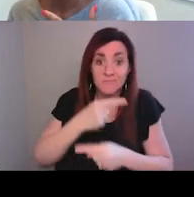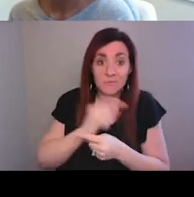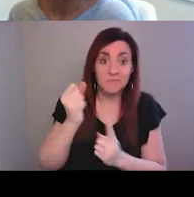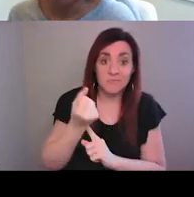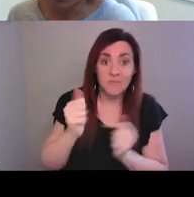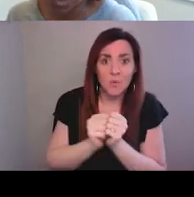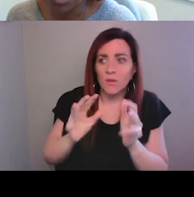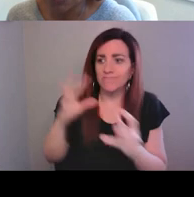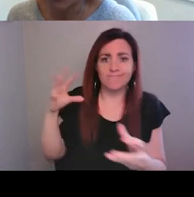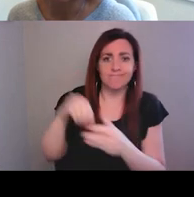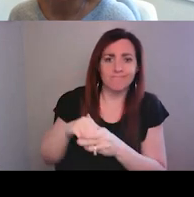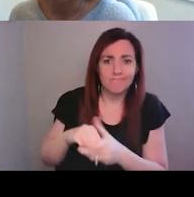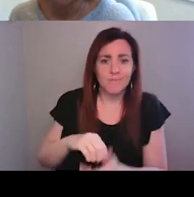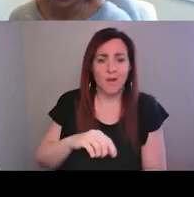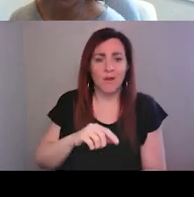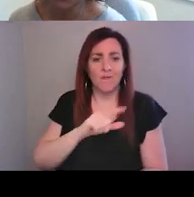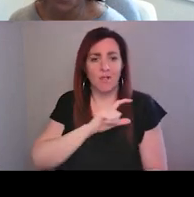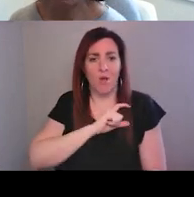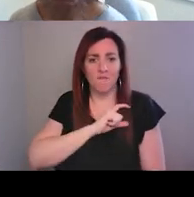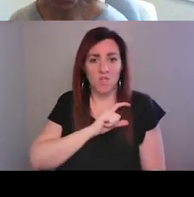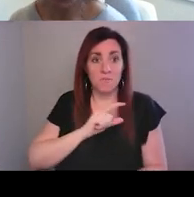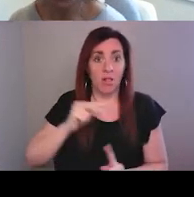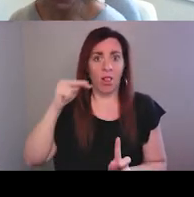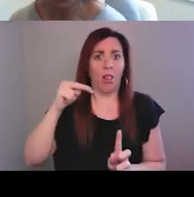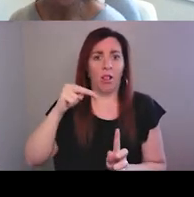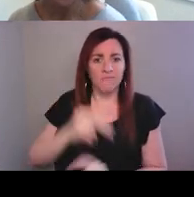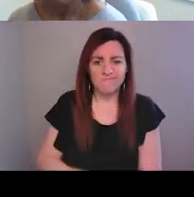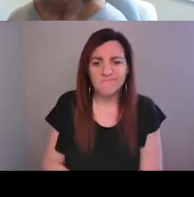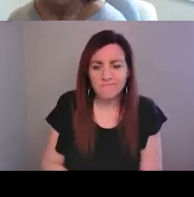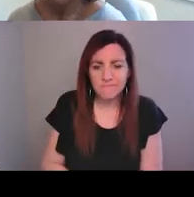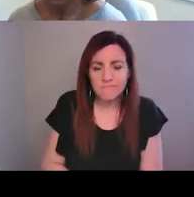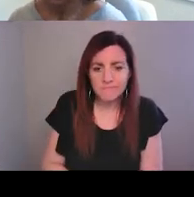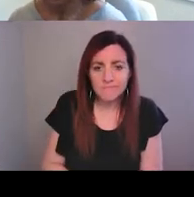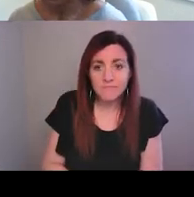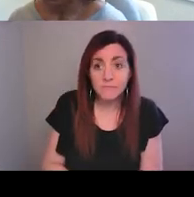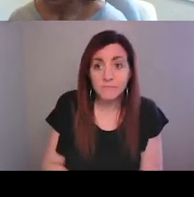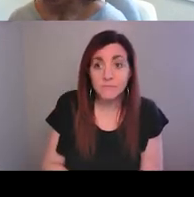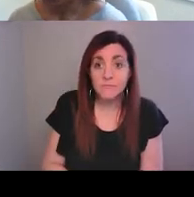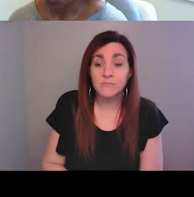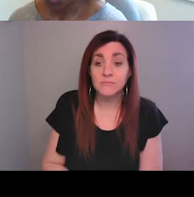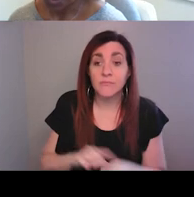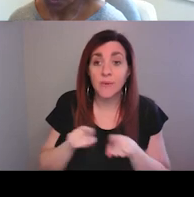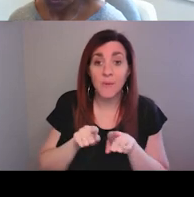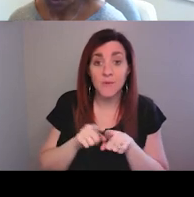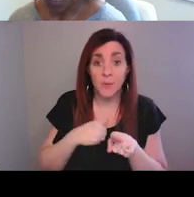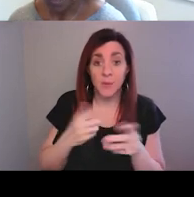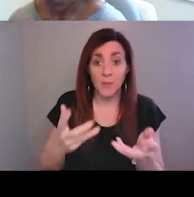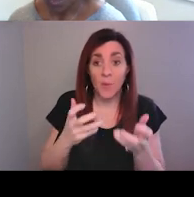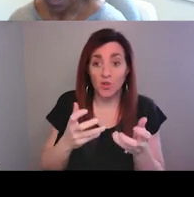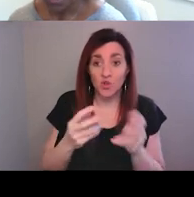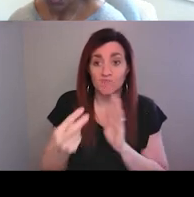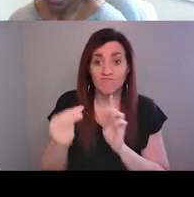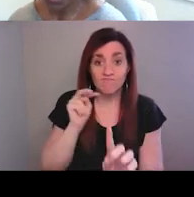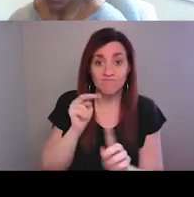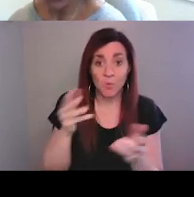that involvement of law enforcement also hanging over them. One of the other things we also want to look at